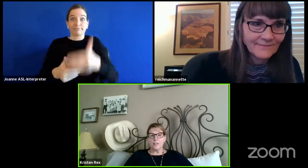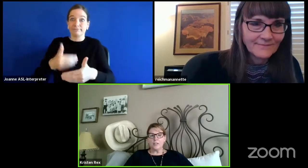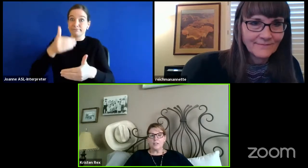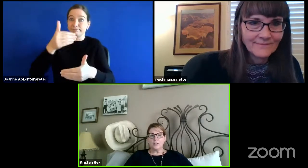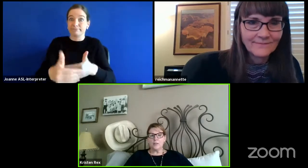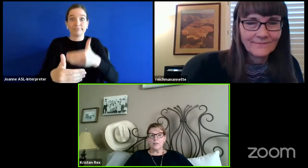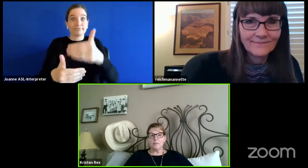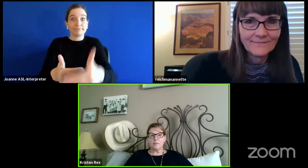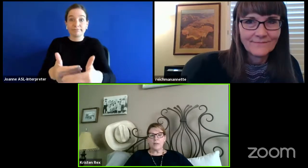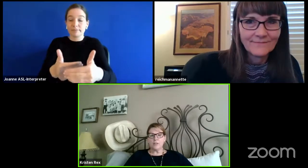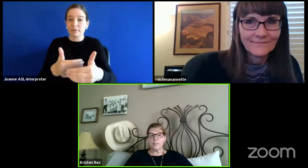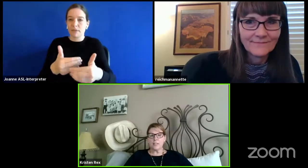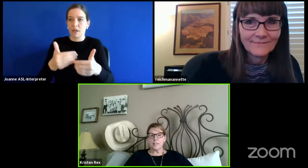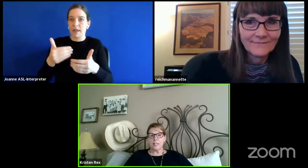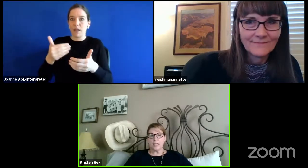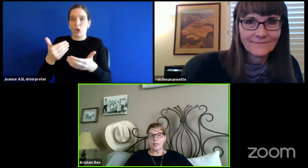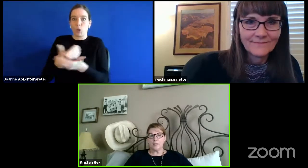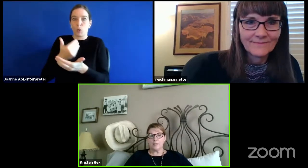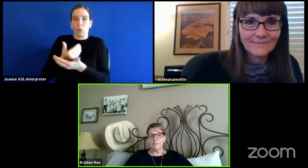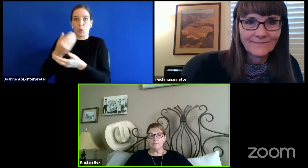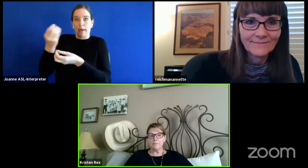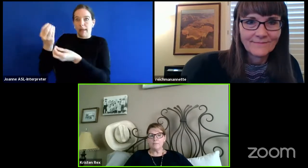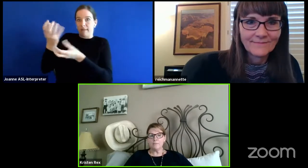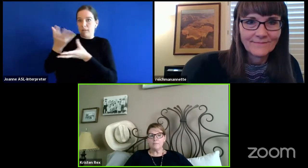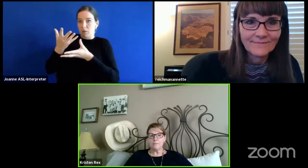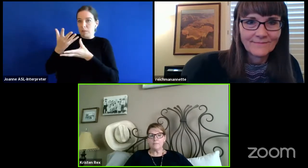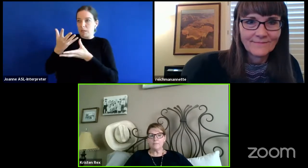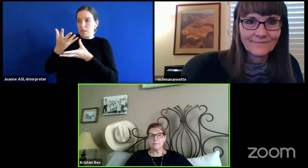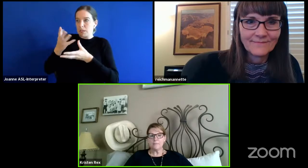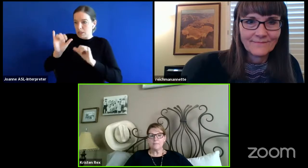Adjusting to new information as it came in